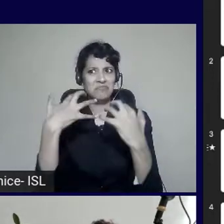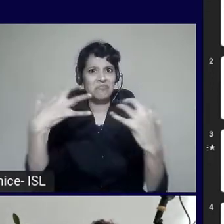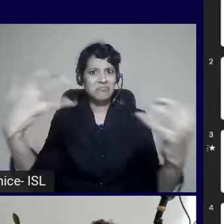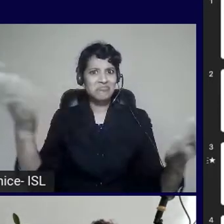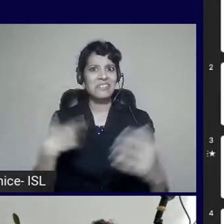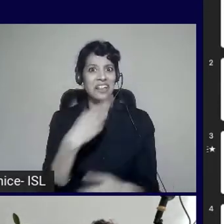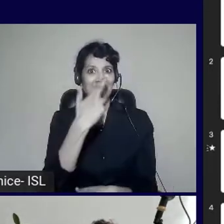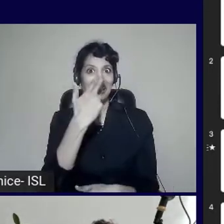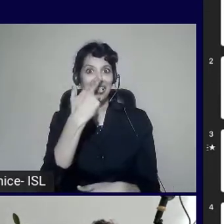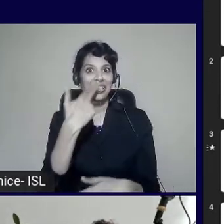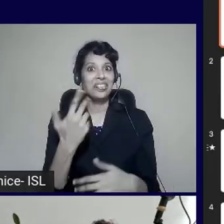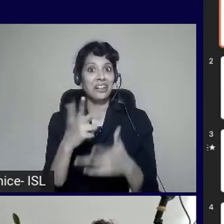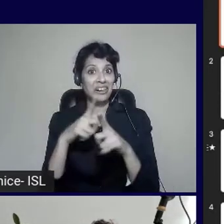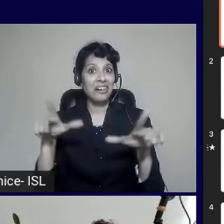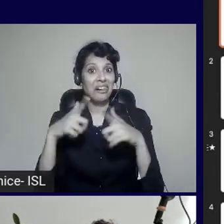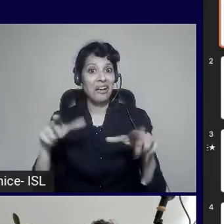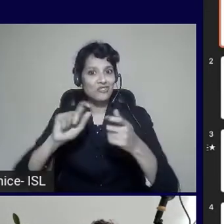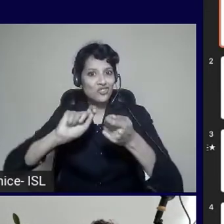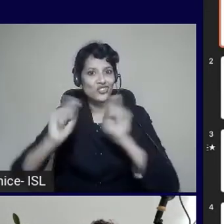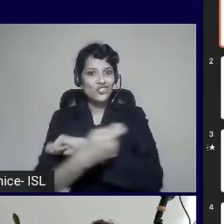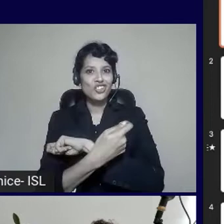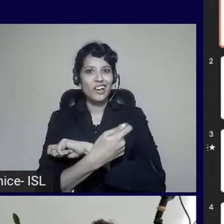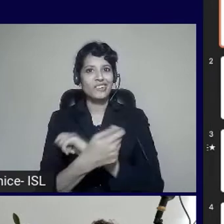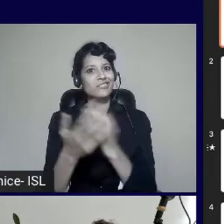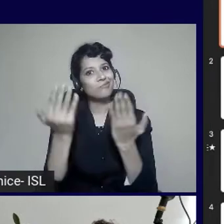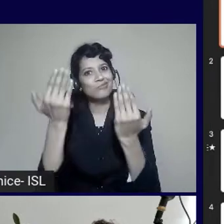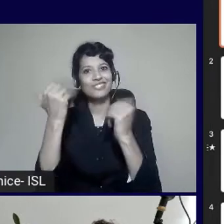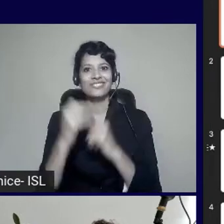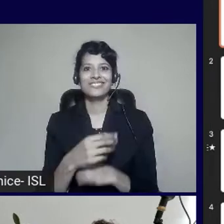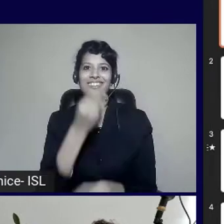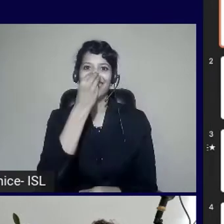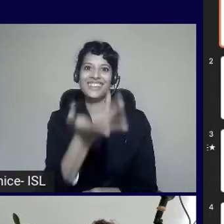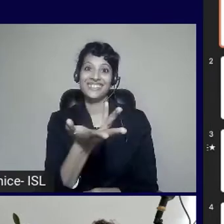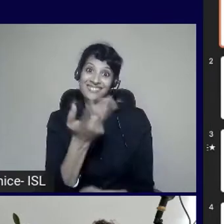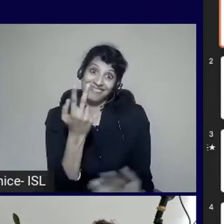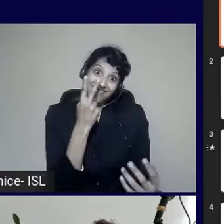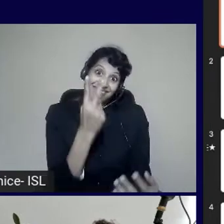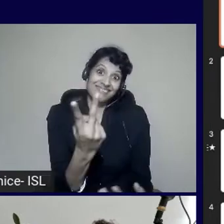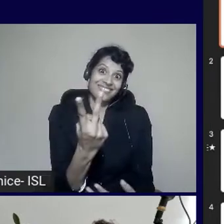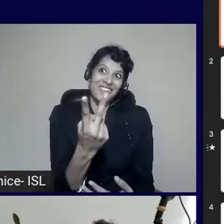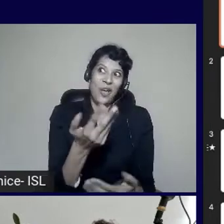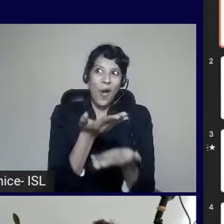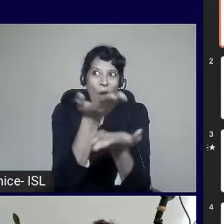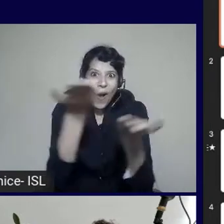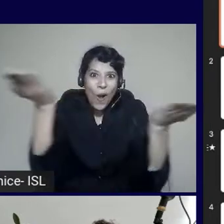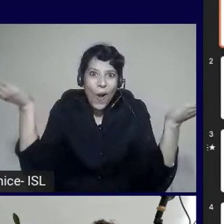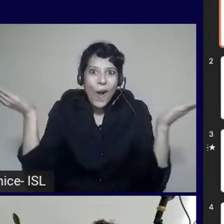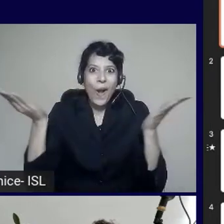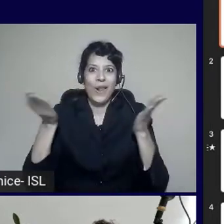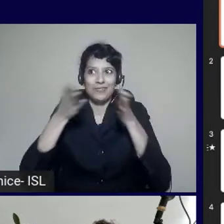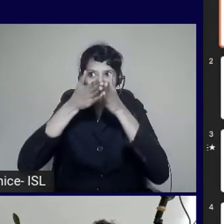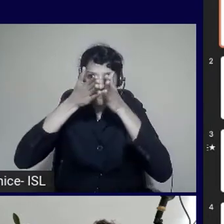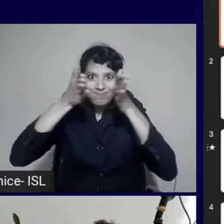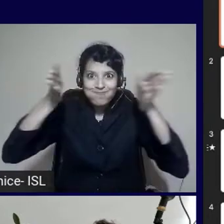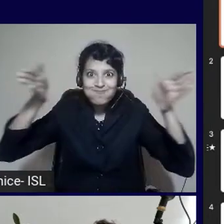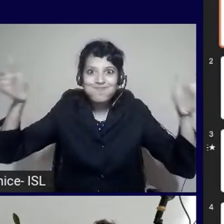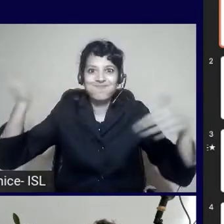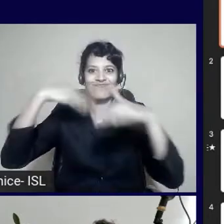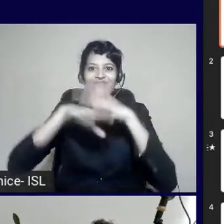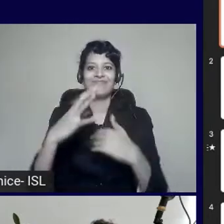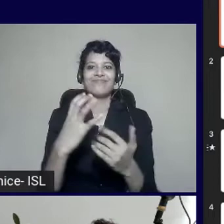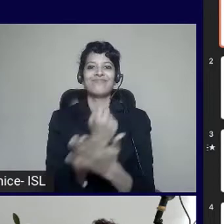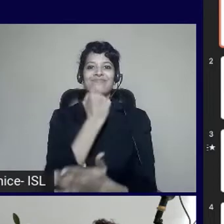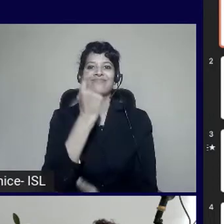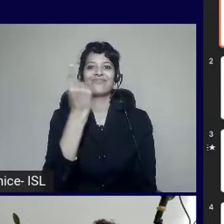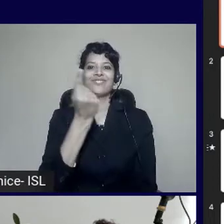Then let's look at with Microsoft Office. And if you've got this picture here. Now if I go and edit the alt text. Now a screen reader wouldn't be able to